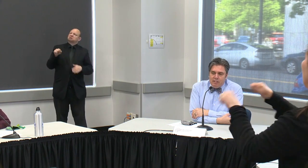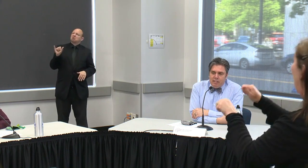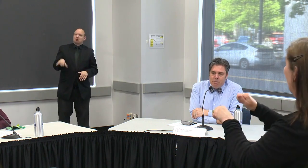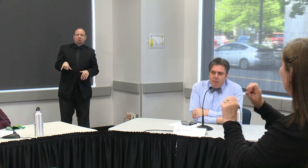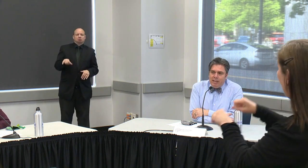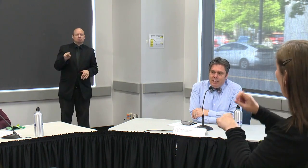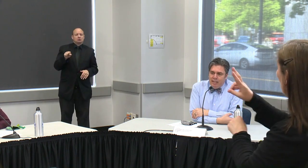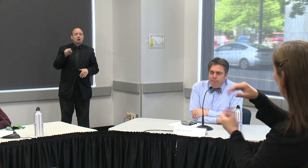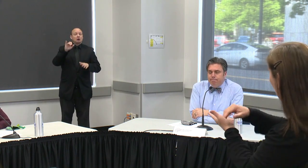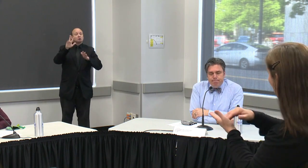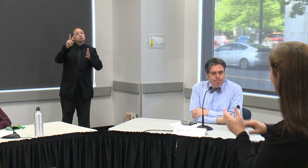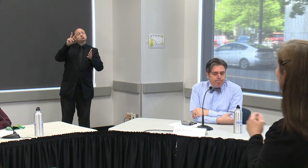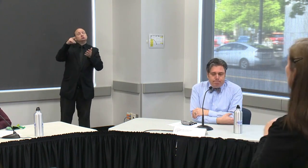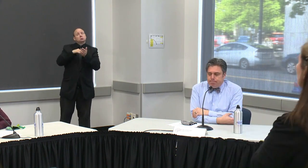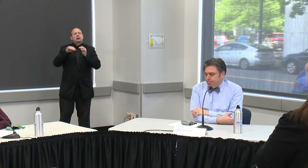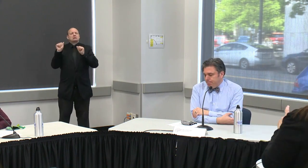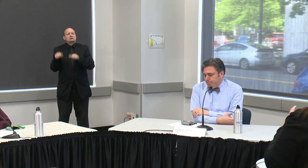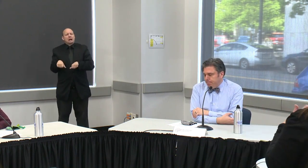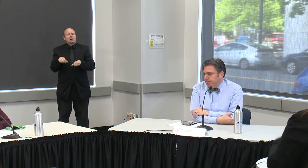15 000 number right now